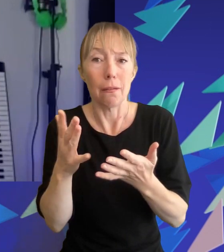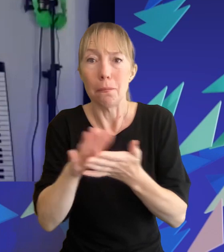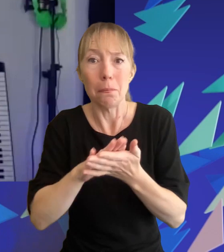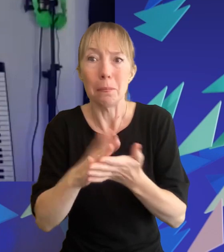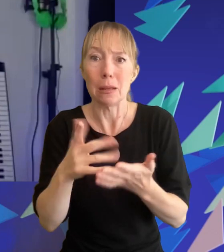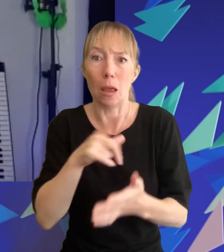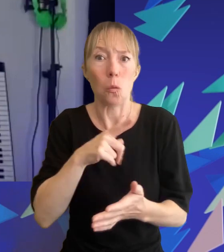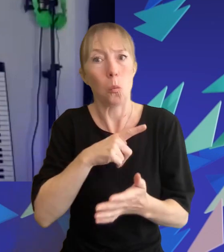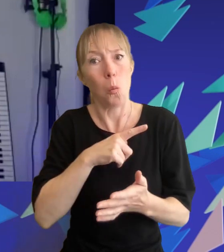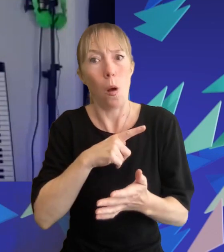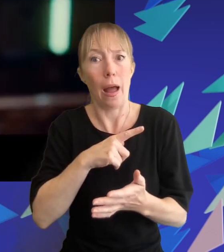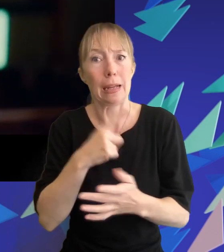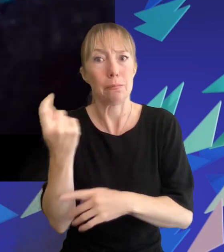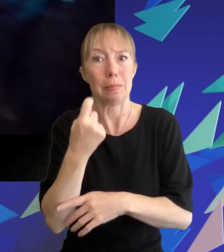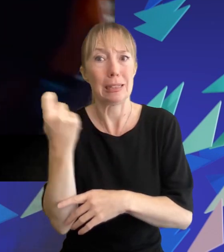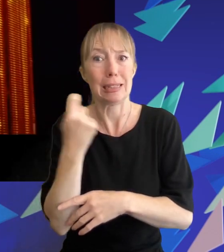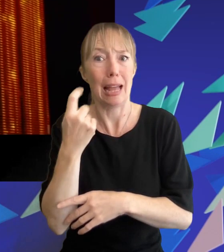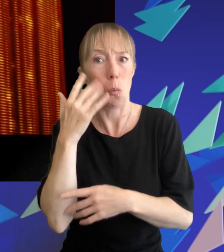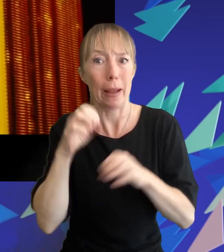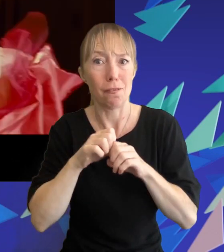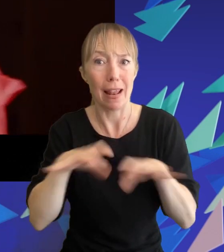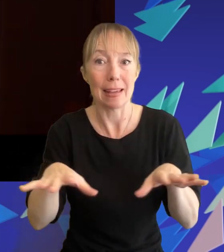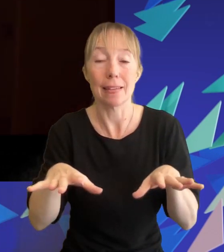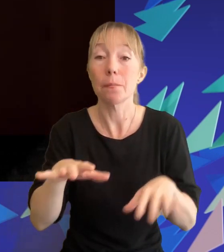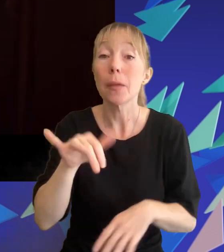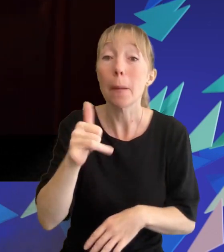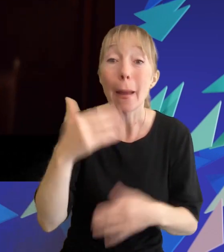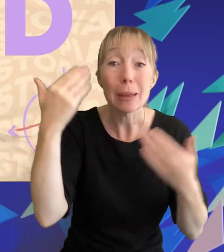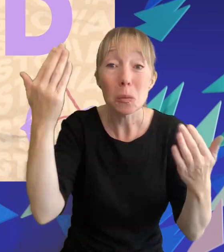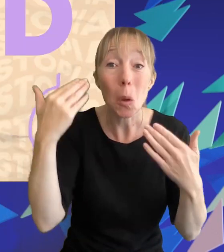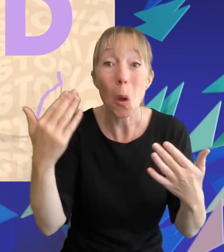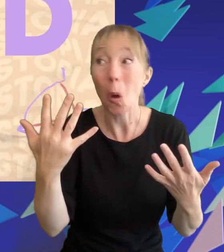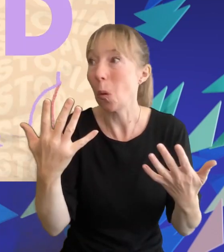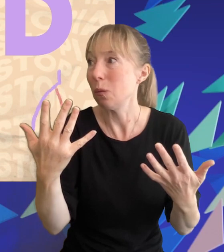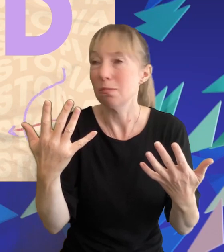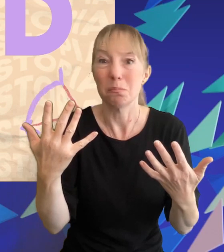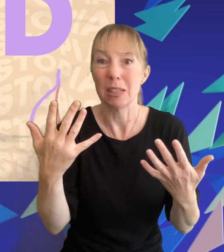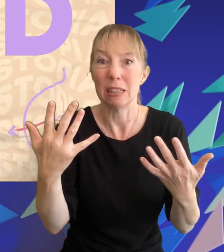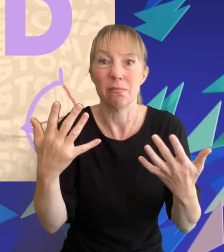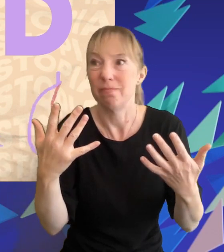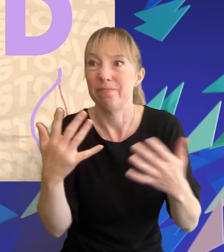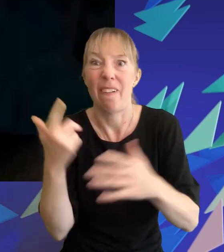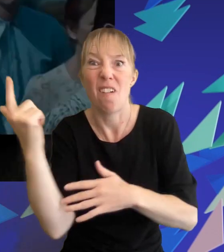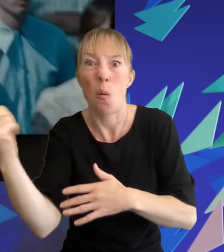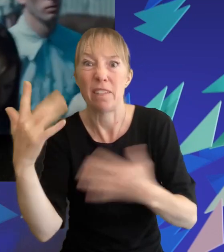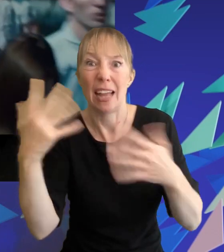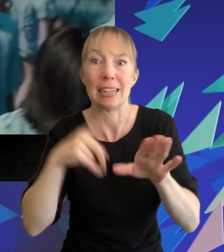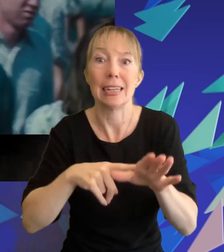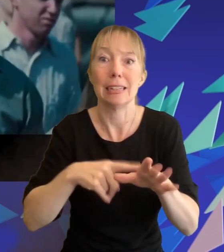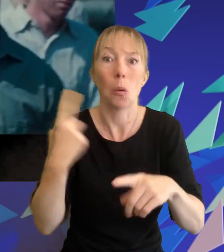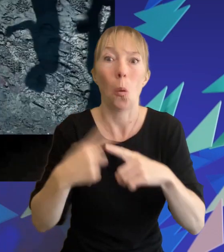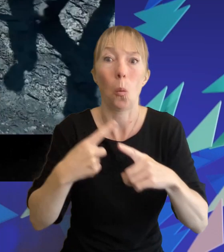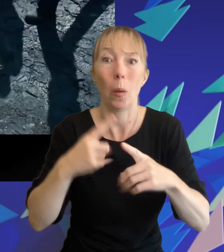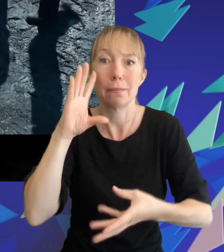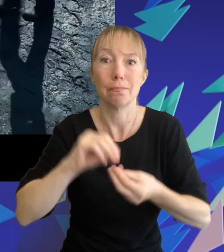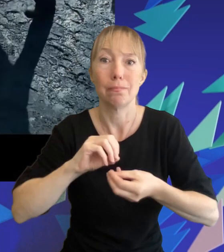games was so successful when it came out in case you've been living under a rock for the last decade here's a quick rundown of the film's plot based